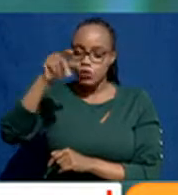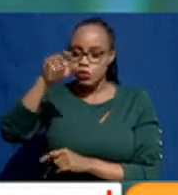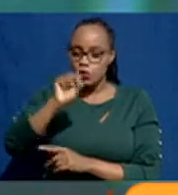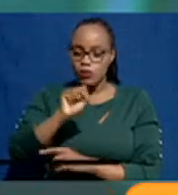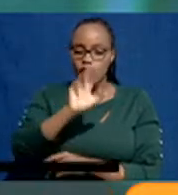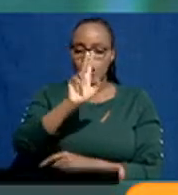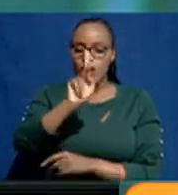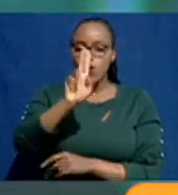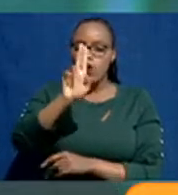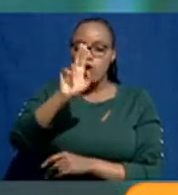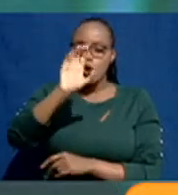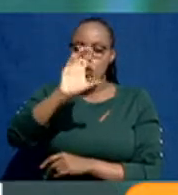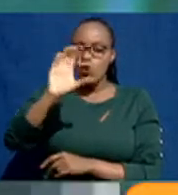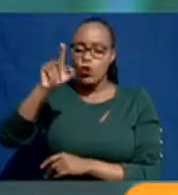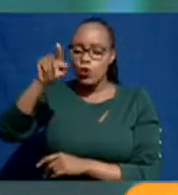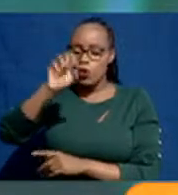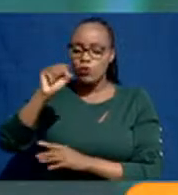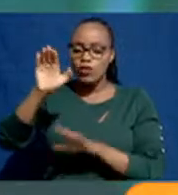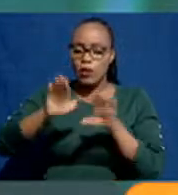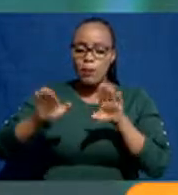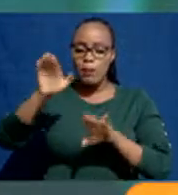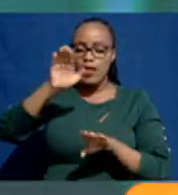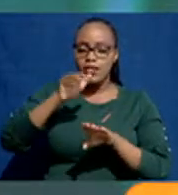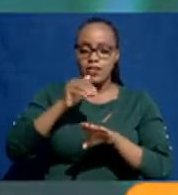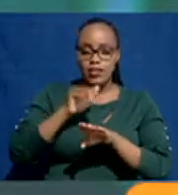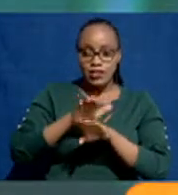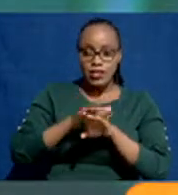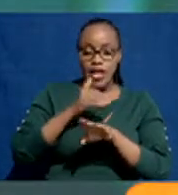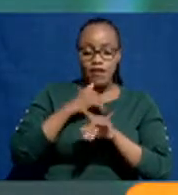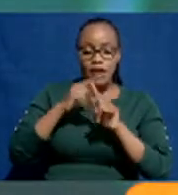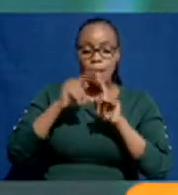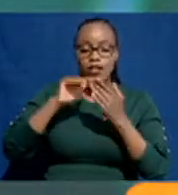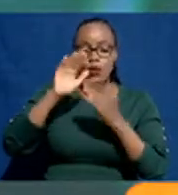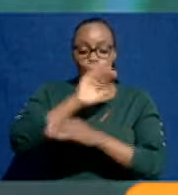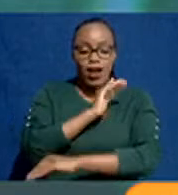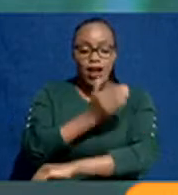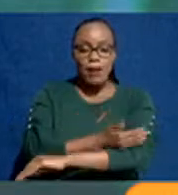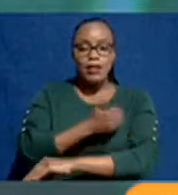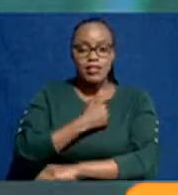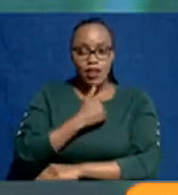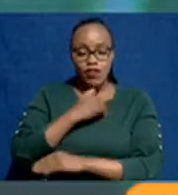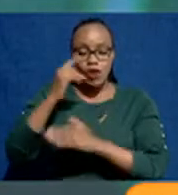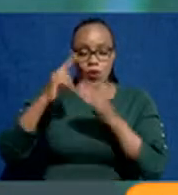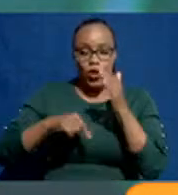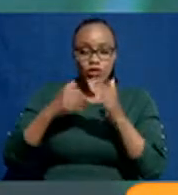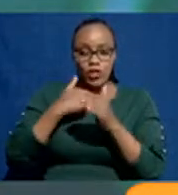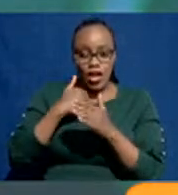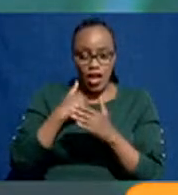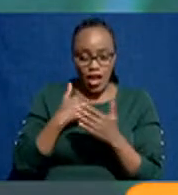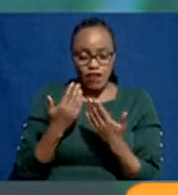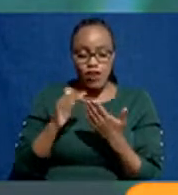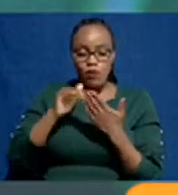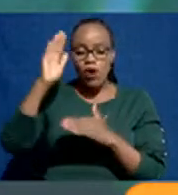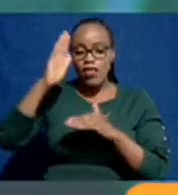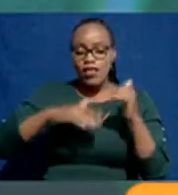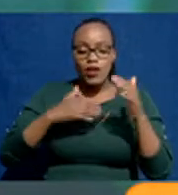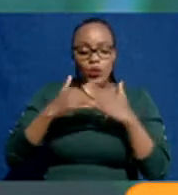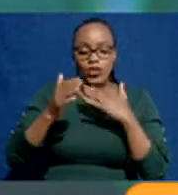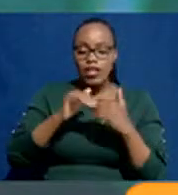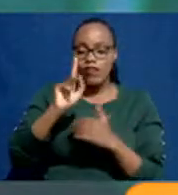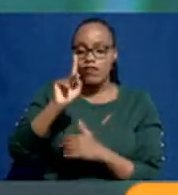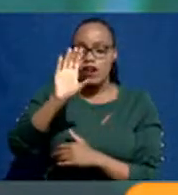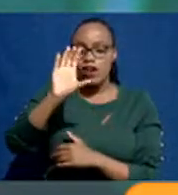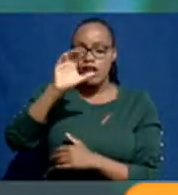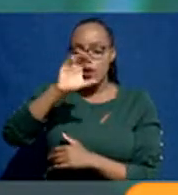COOPs has placed them, but we still have a lot more capacity. So, Sam, what we have much more than what COOPs has placed